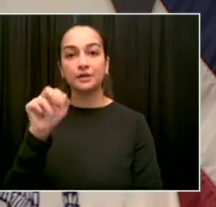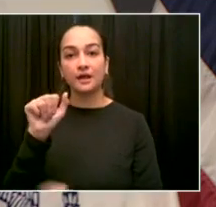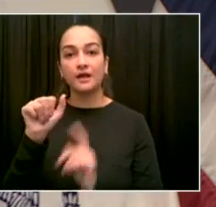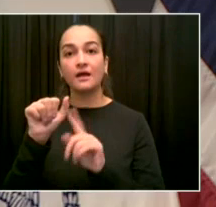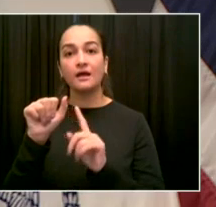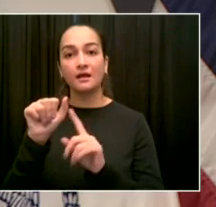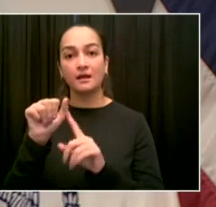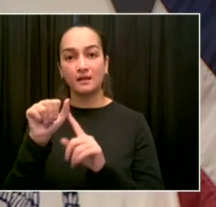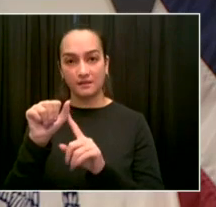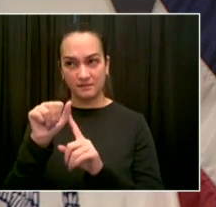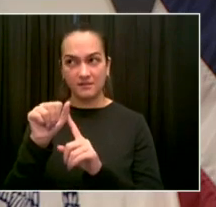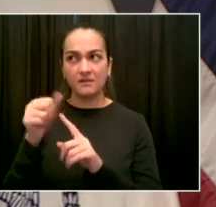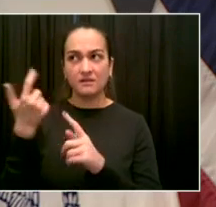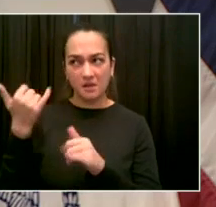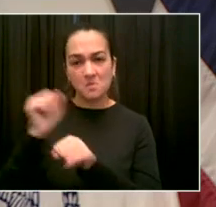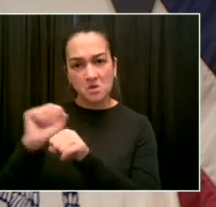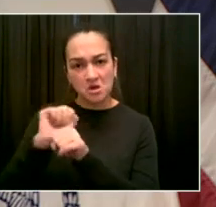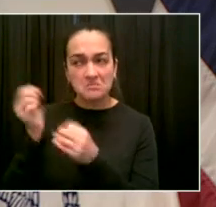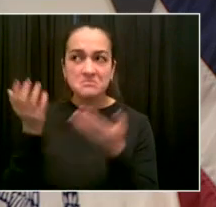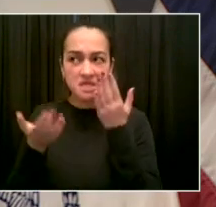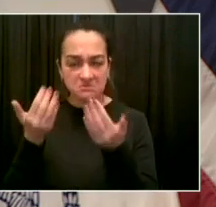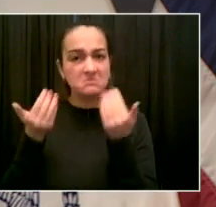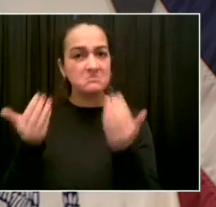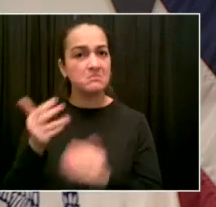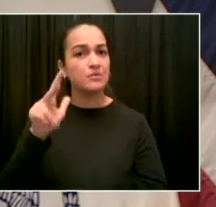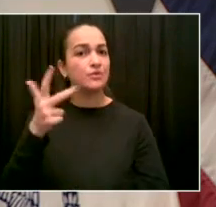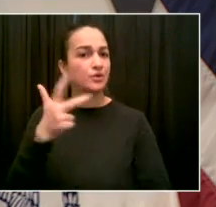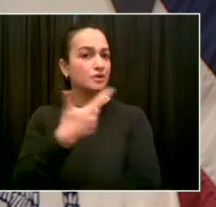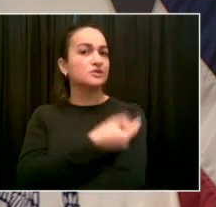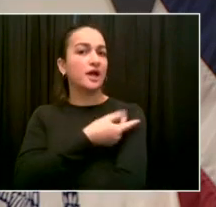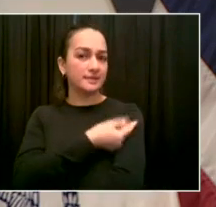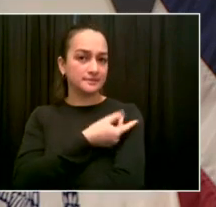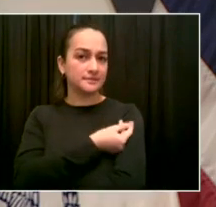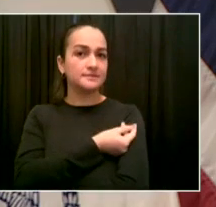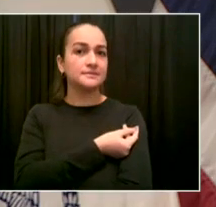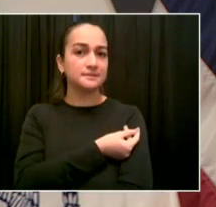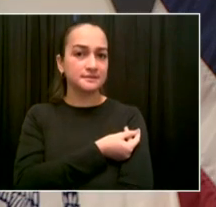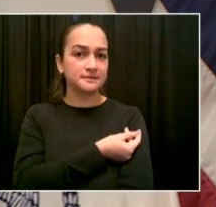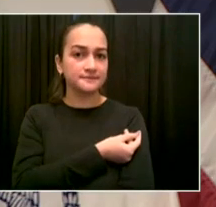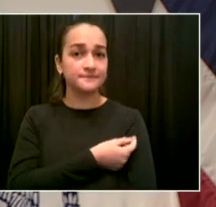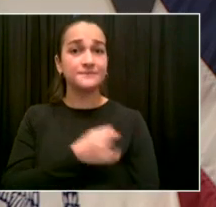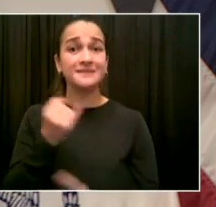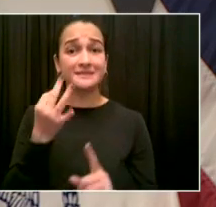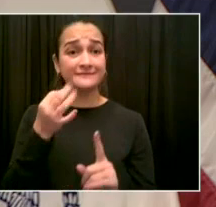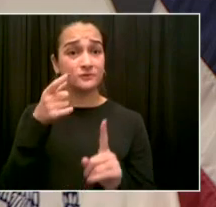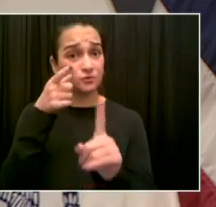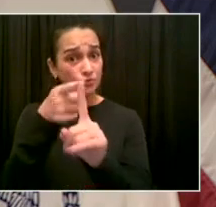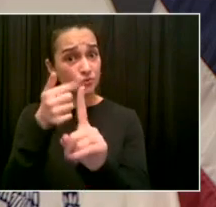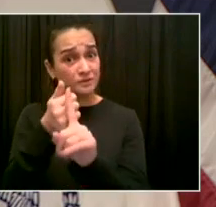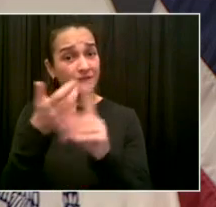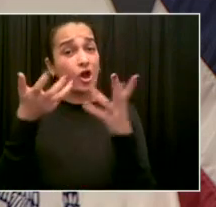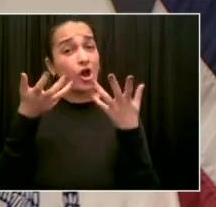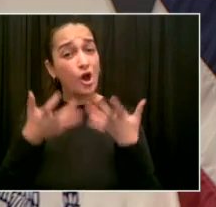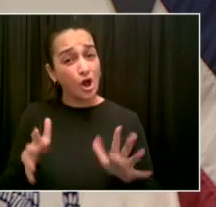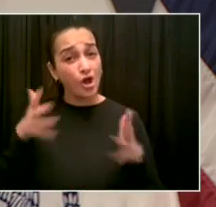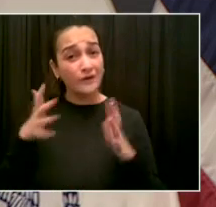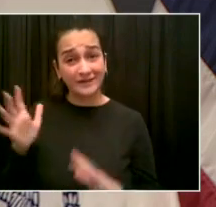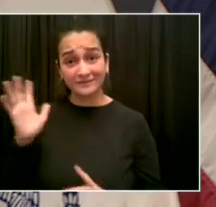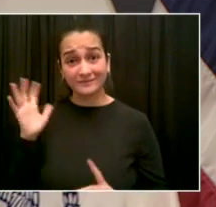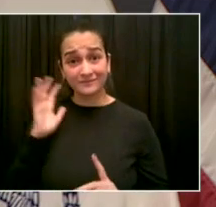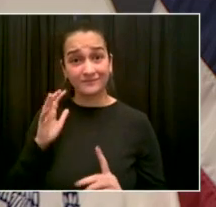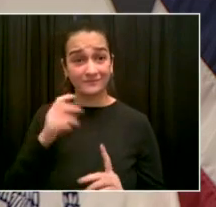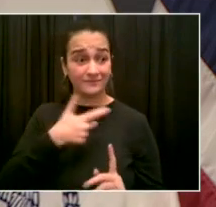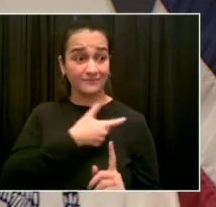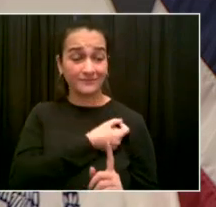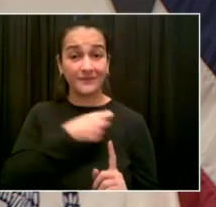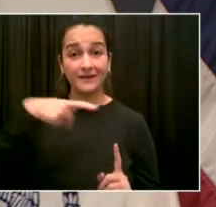Pfizer shots originally. So if you got Pfizer shots and you are one of the eligible folks, you can go and get